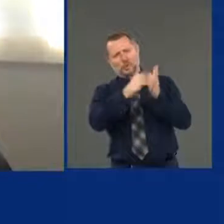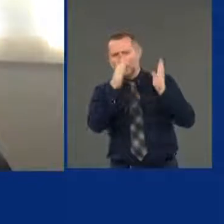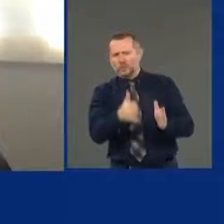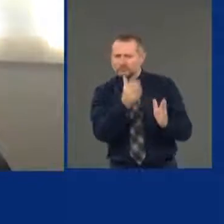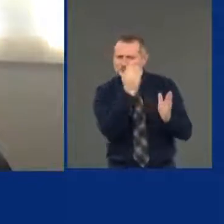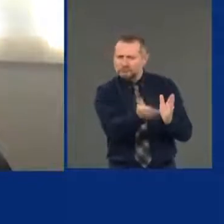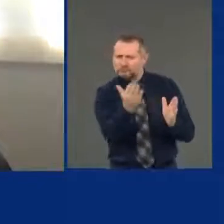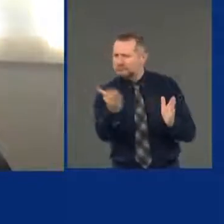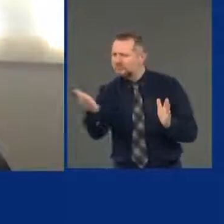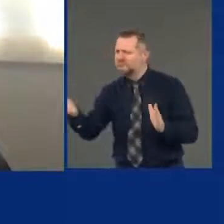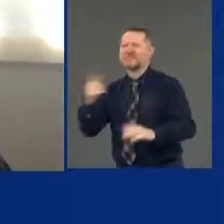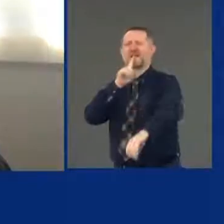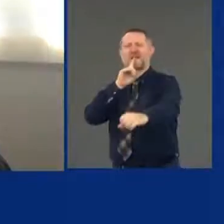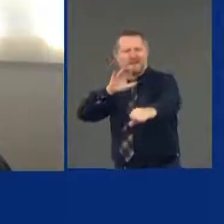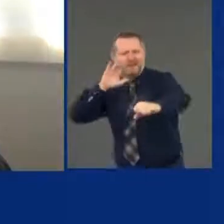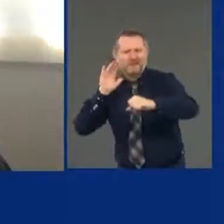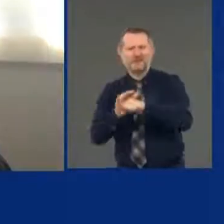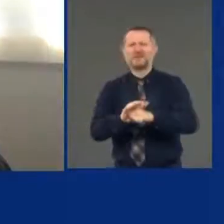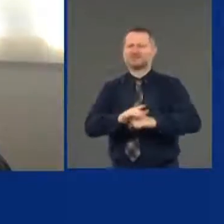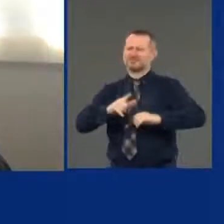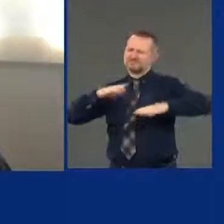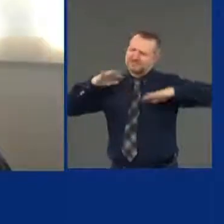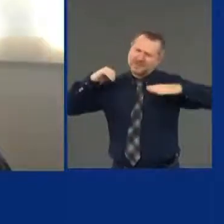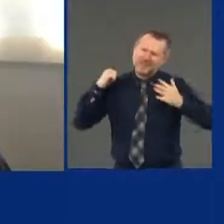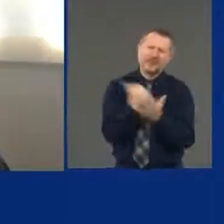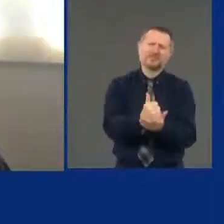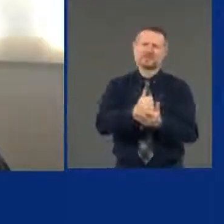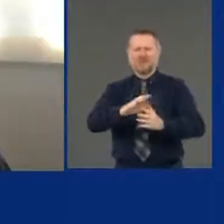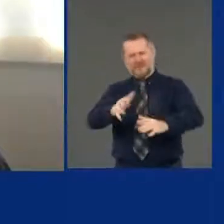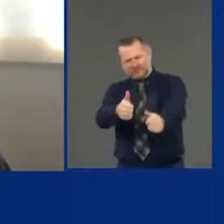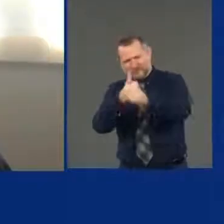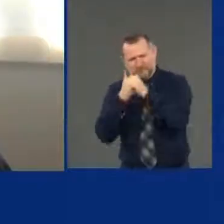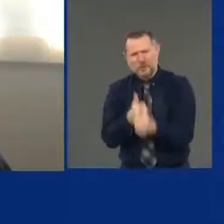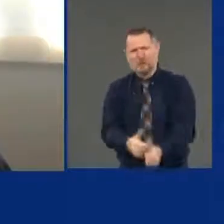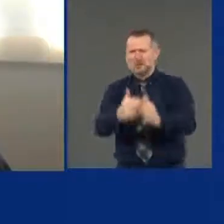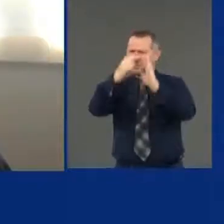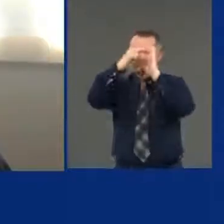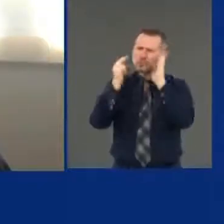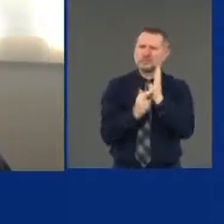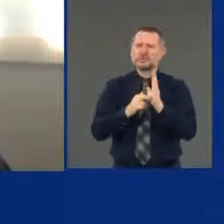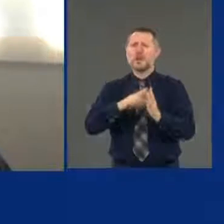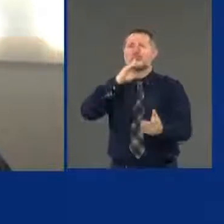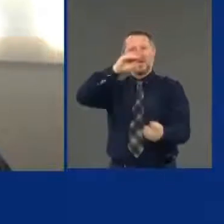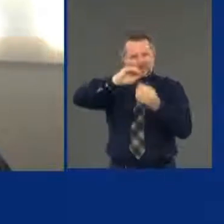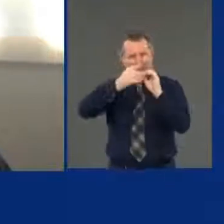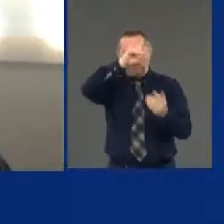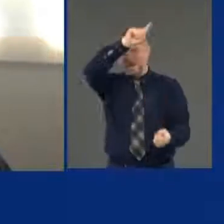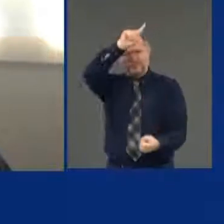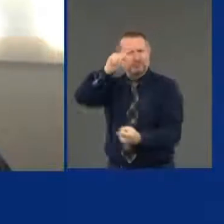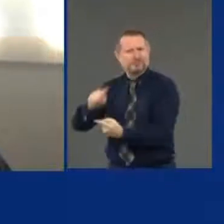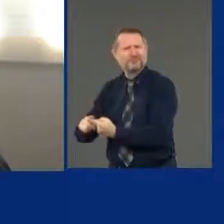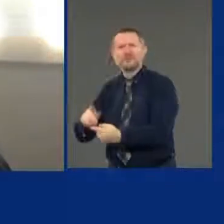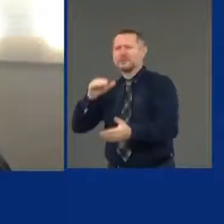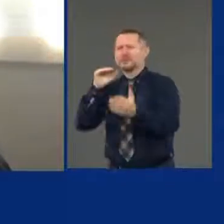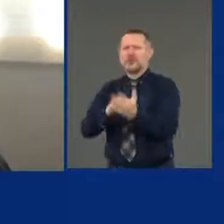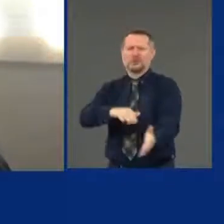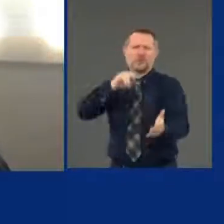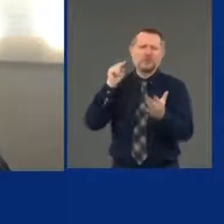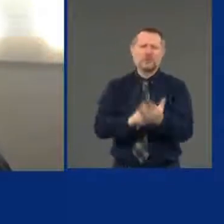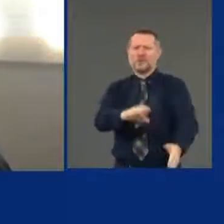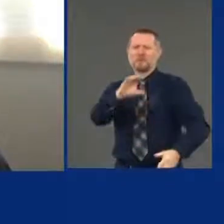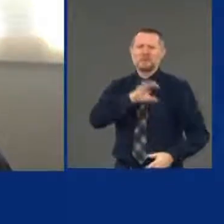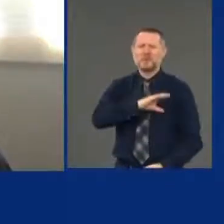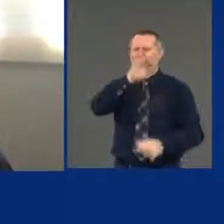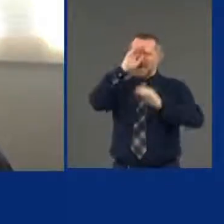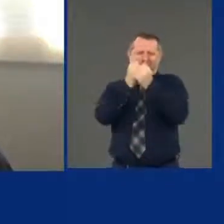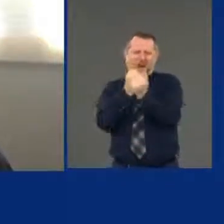that they've made in flattening the curve and all of those extraordinary heroic frontline workers have been a real inspiration to all of us. Thank